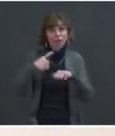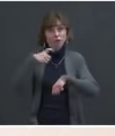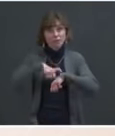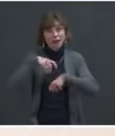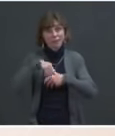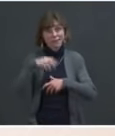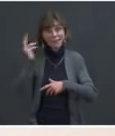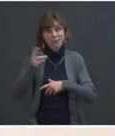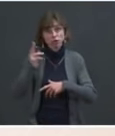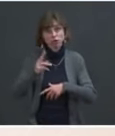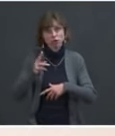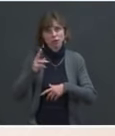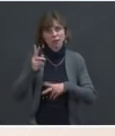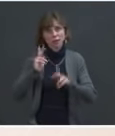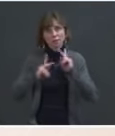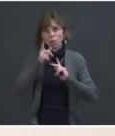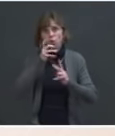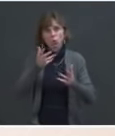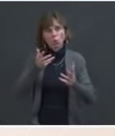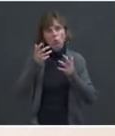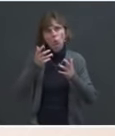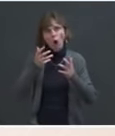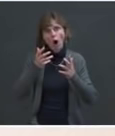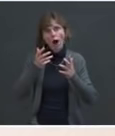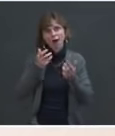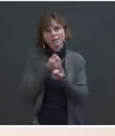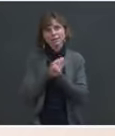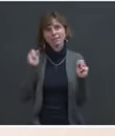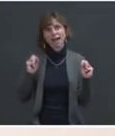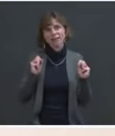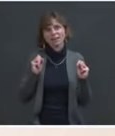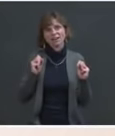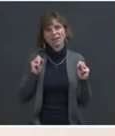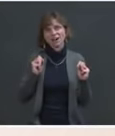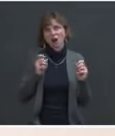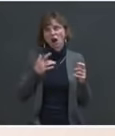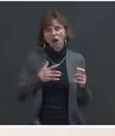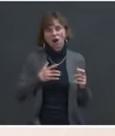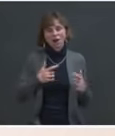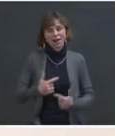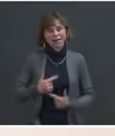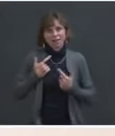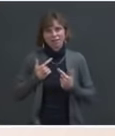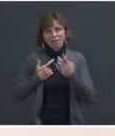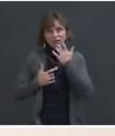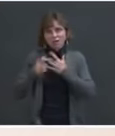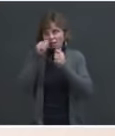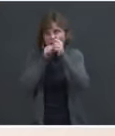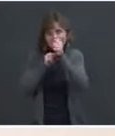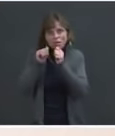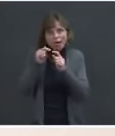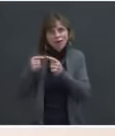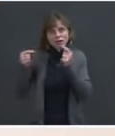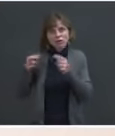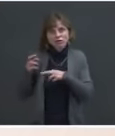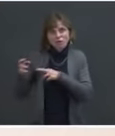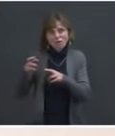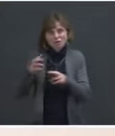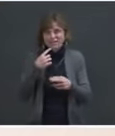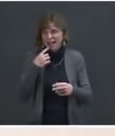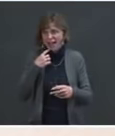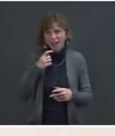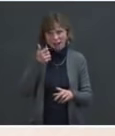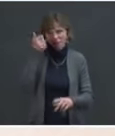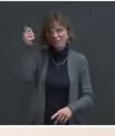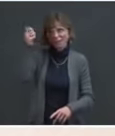on the other side of the river. Why doesn't he come out and just say, now is not the time? Well, he actually did an interview with Univision